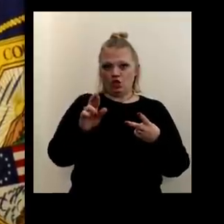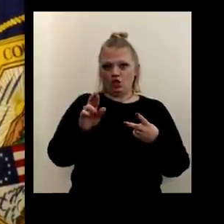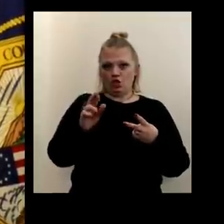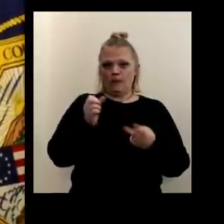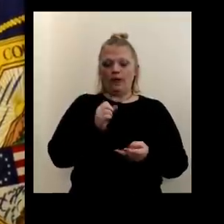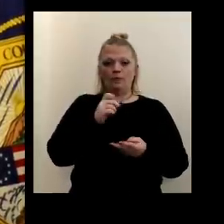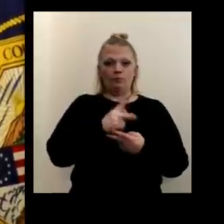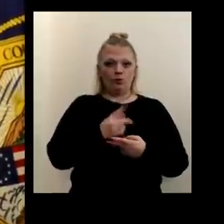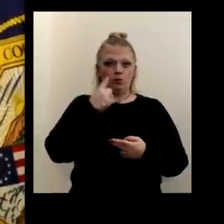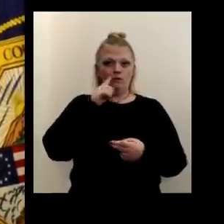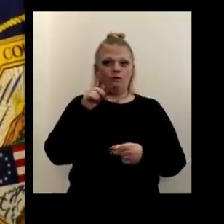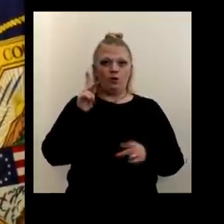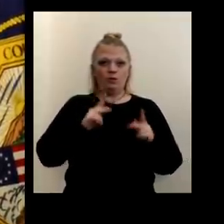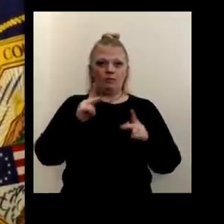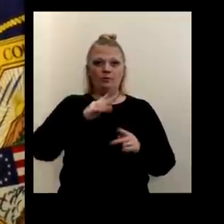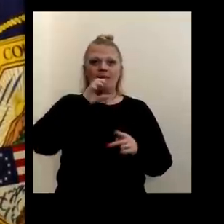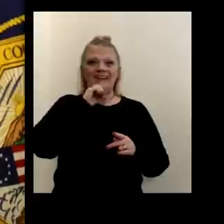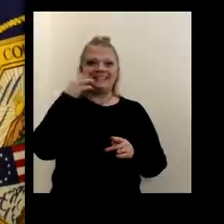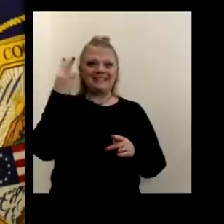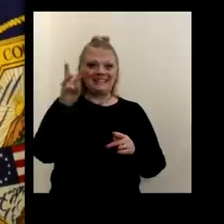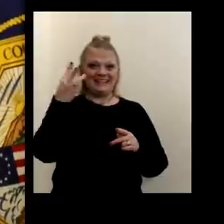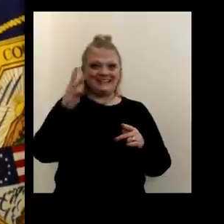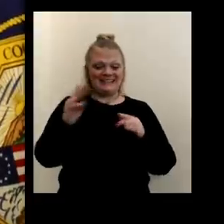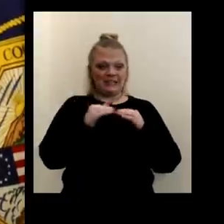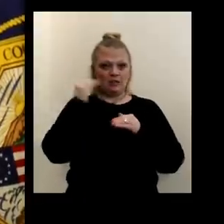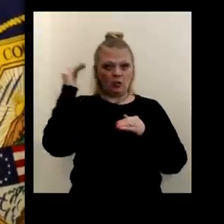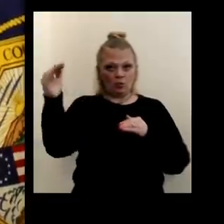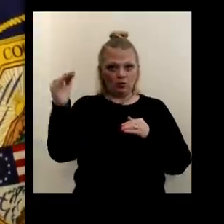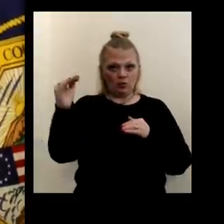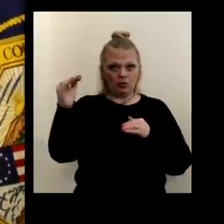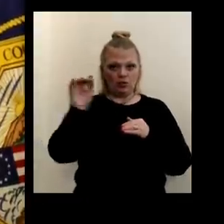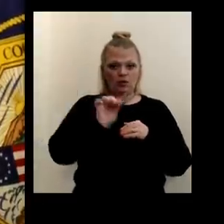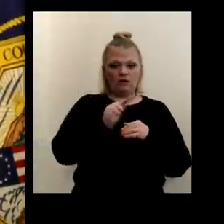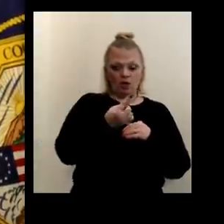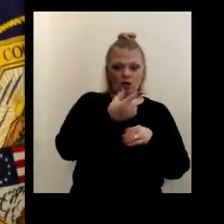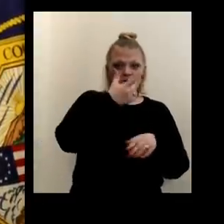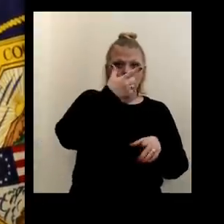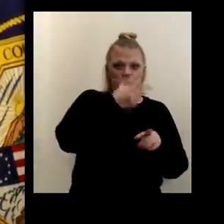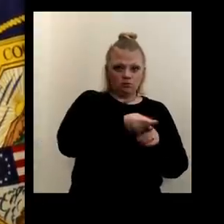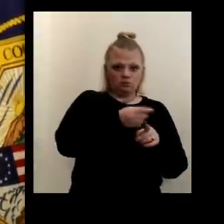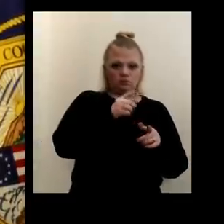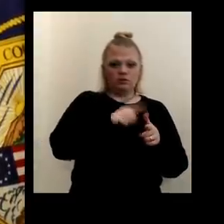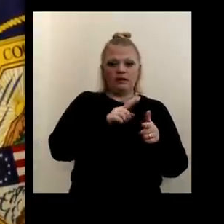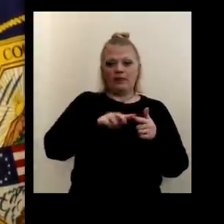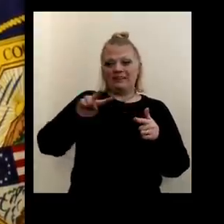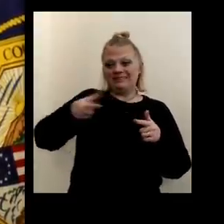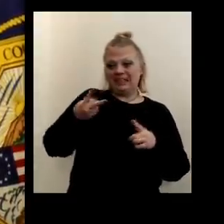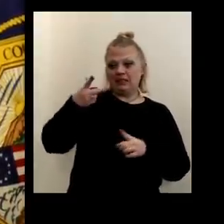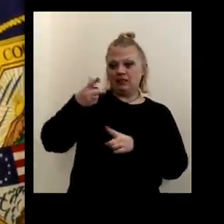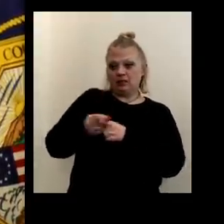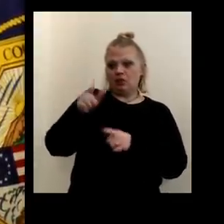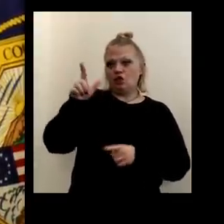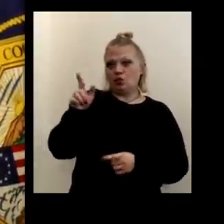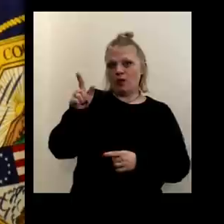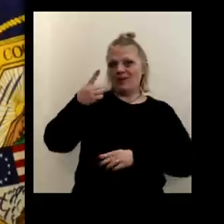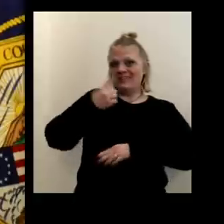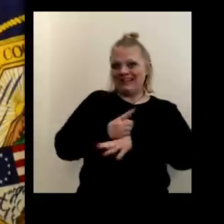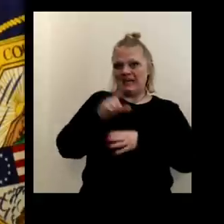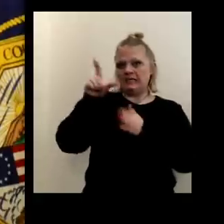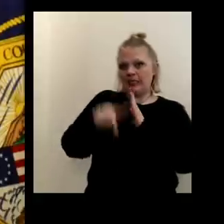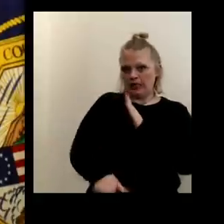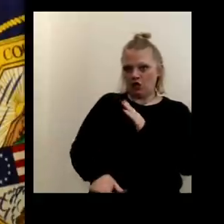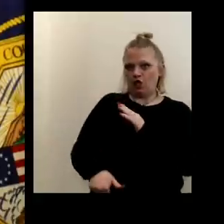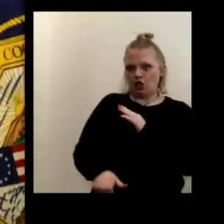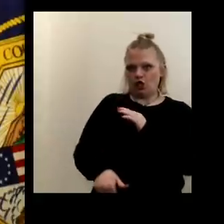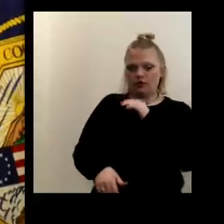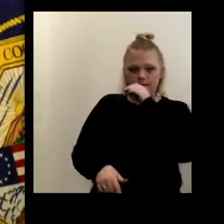use for people who are 16 years and older. And the second dose is, uh, supposed to be scheduled for 21 days after